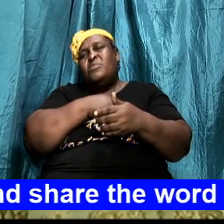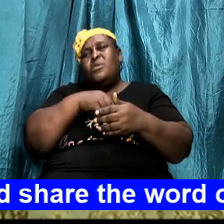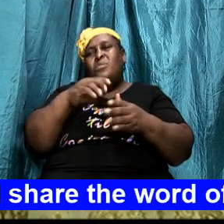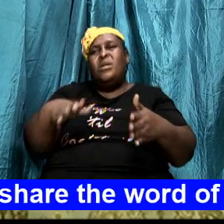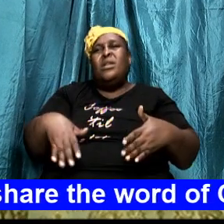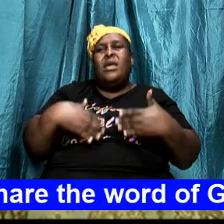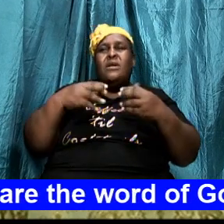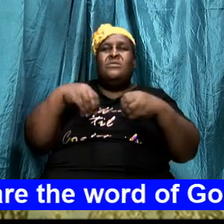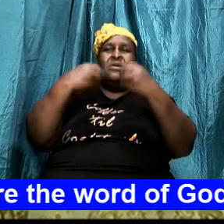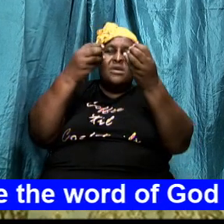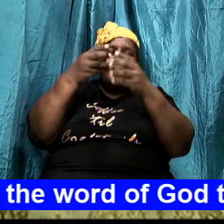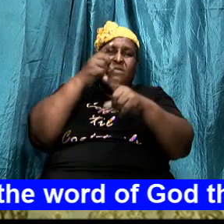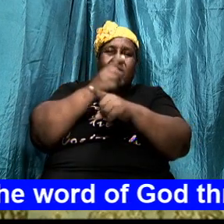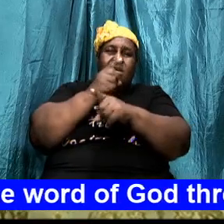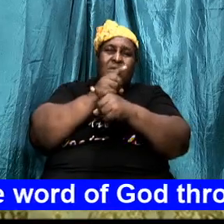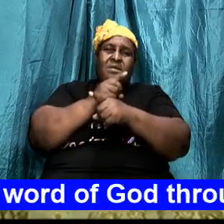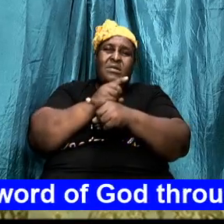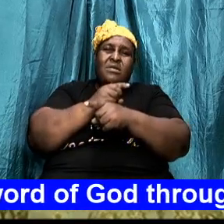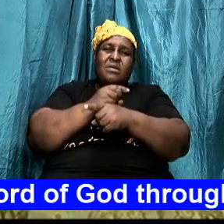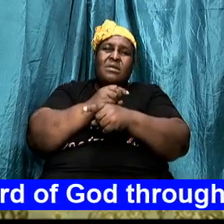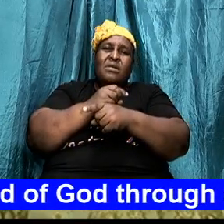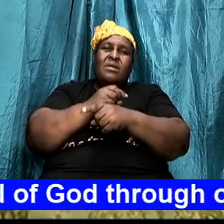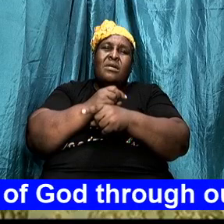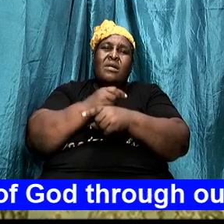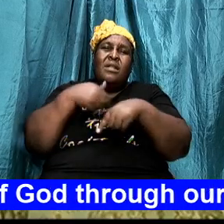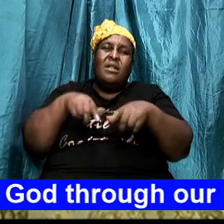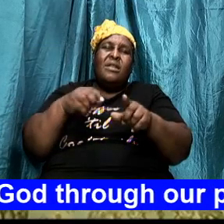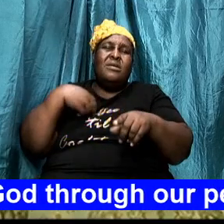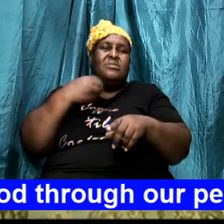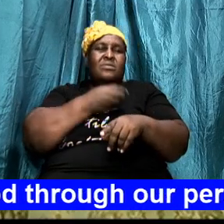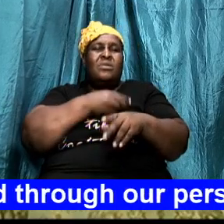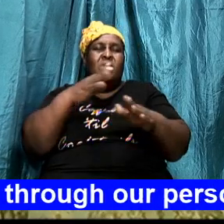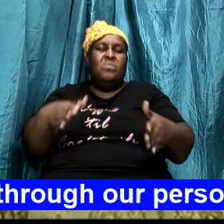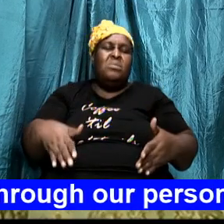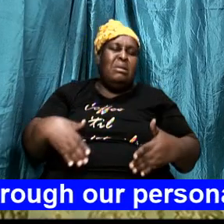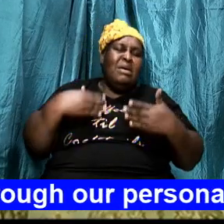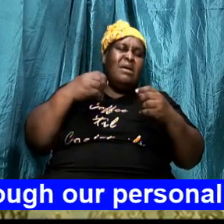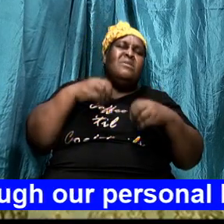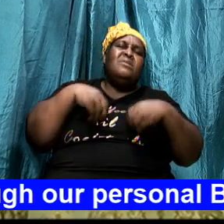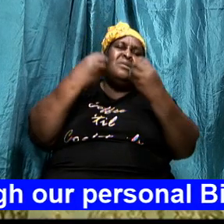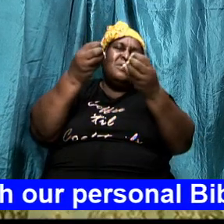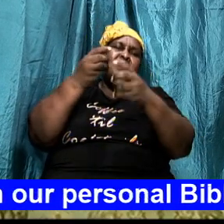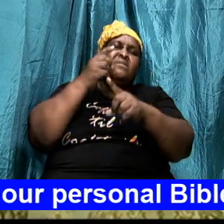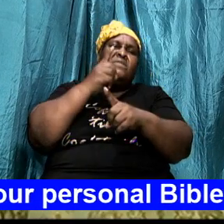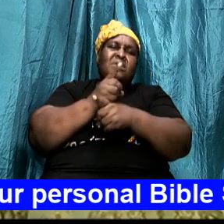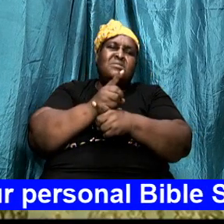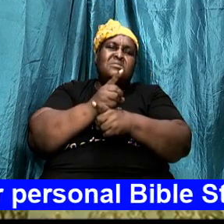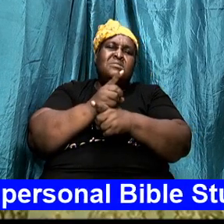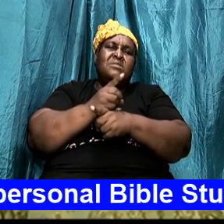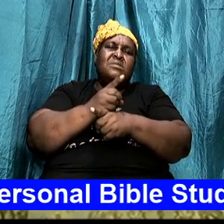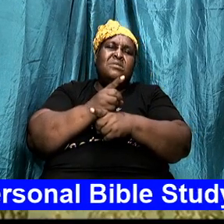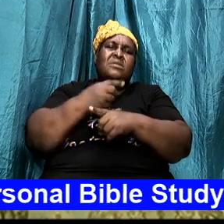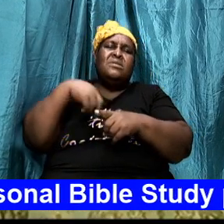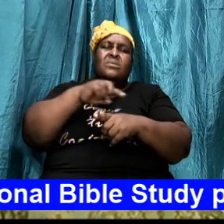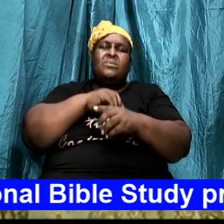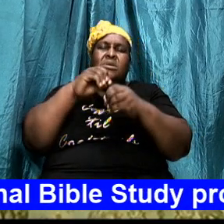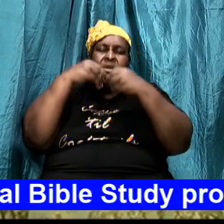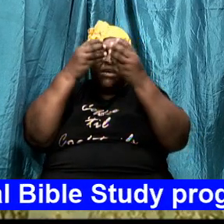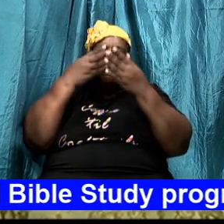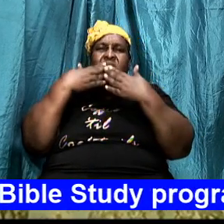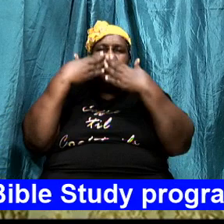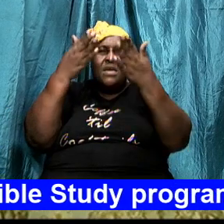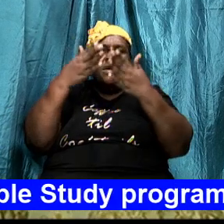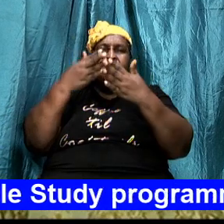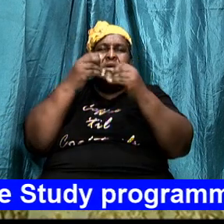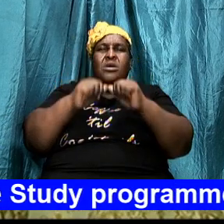the answer let the answer not be verbal but let our lives give the answer we give you thanks tonight for hearing bless